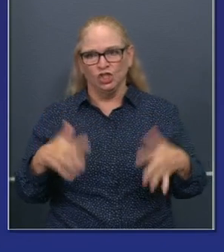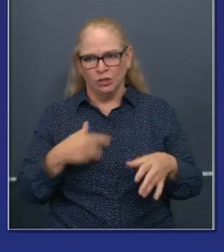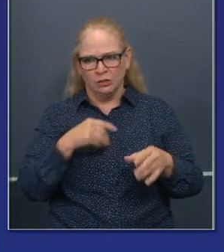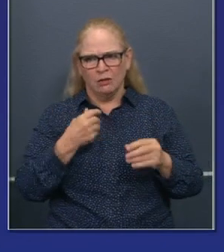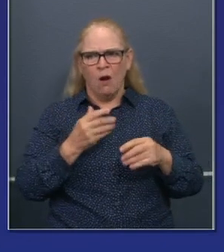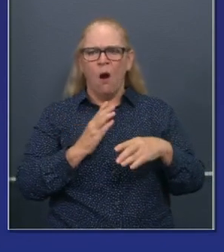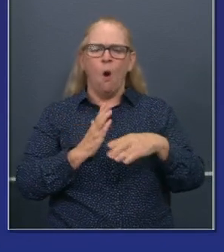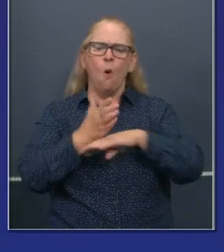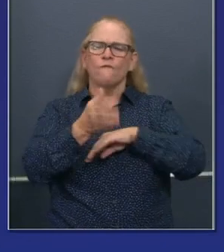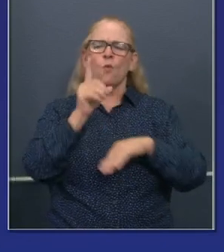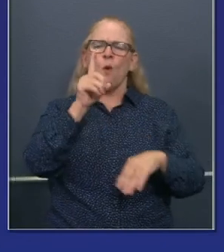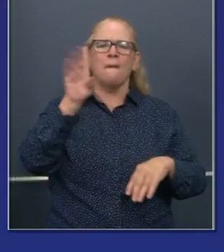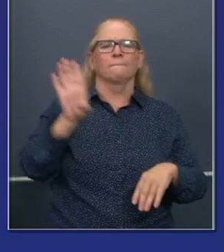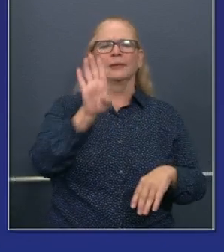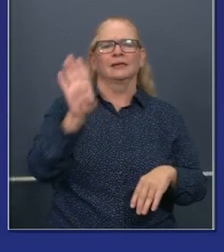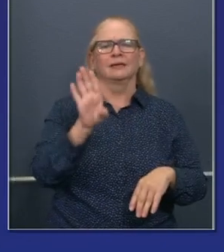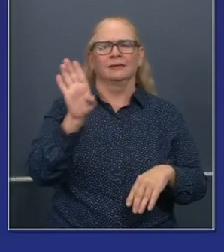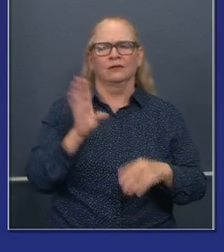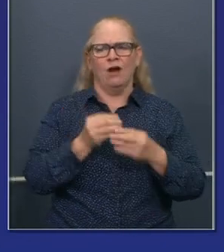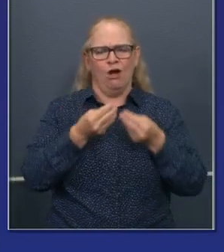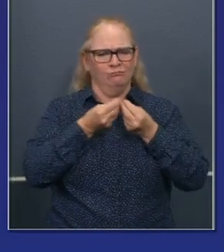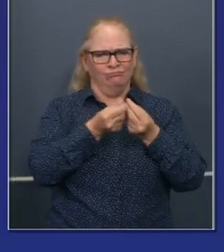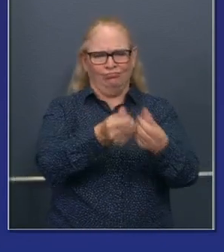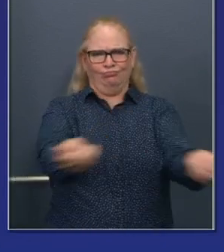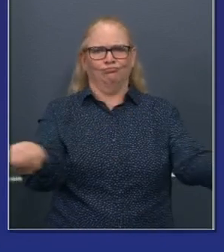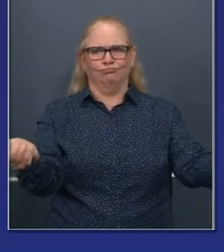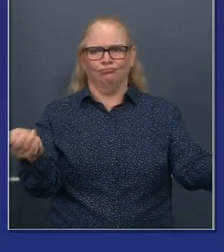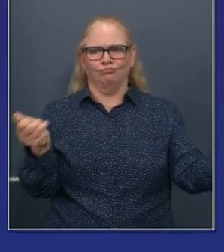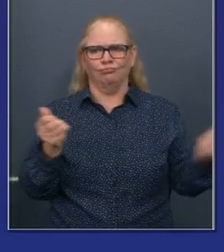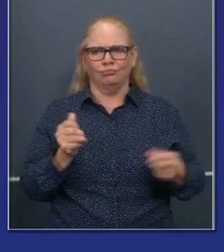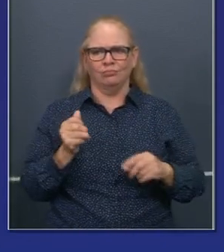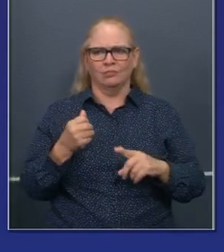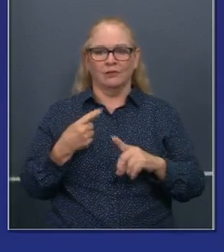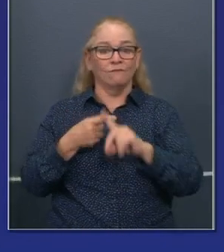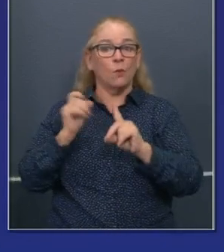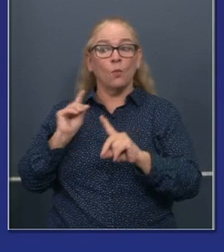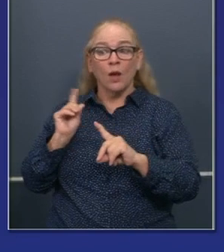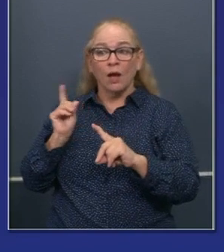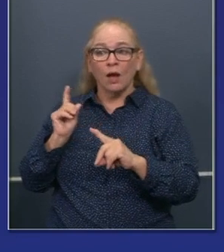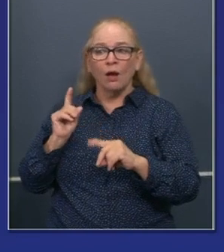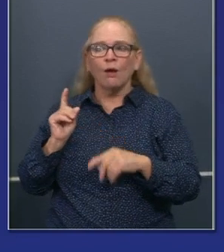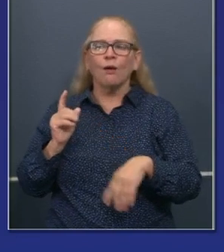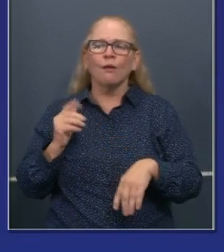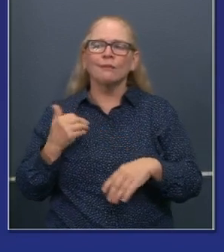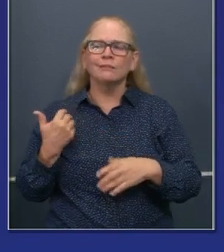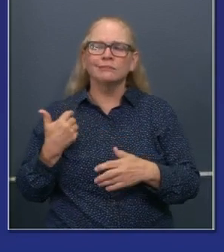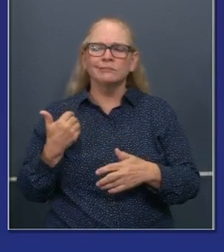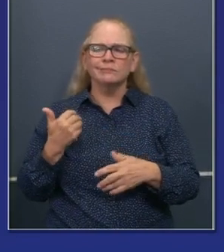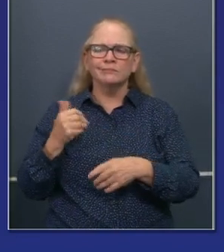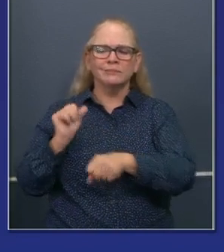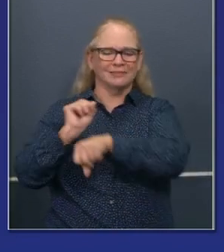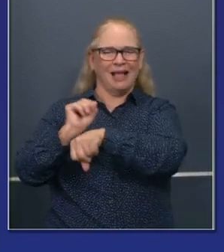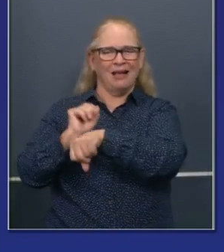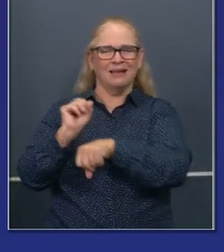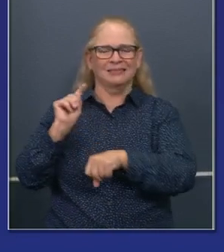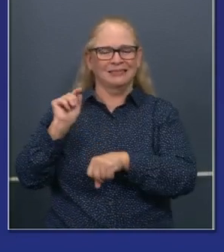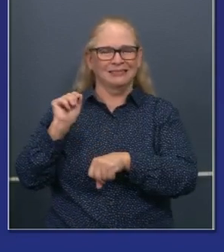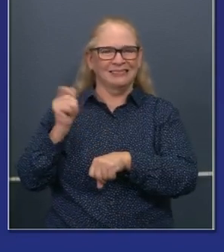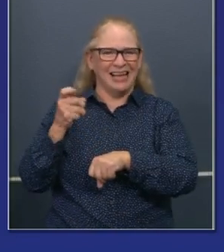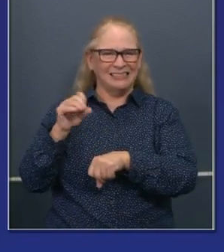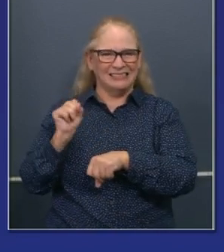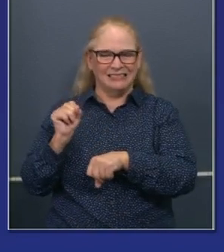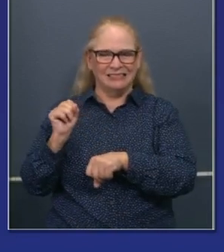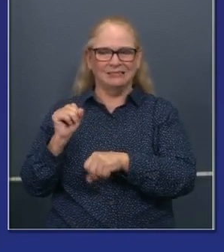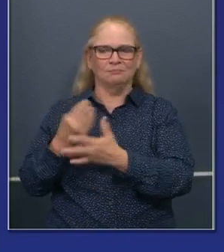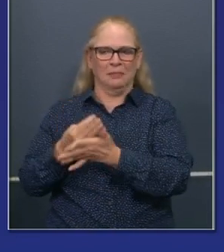our earned income tax program. Uh, I don't know another state that is providing more for working families. Uh, these are folks on